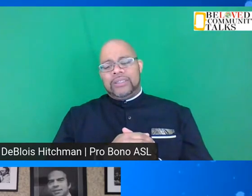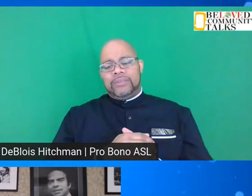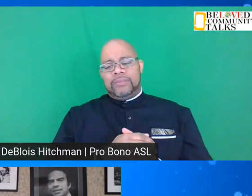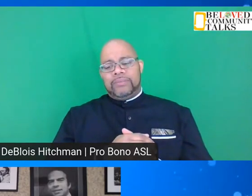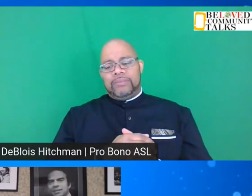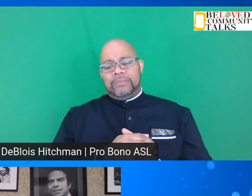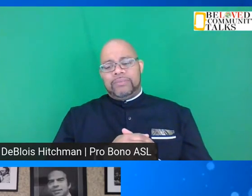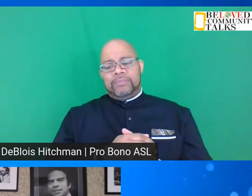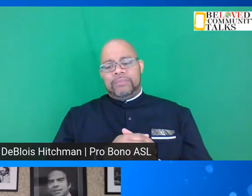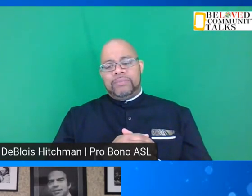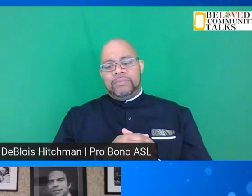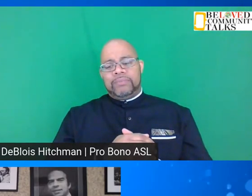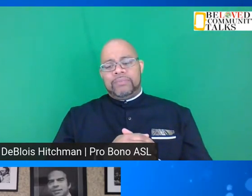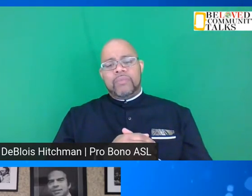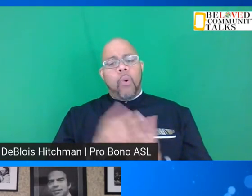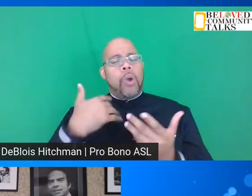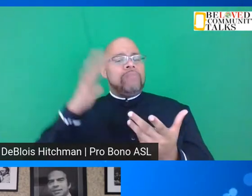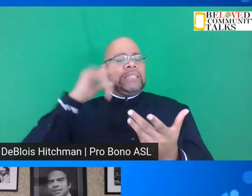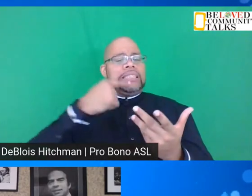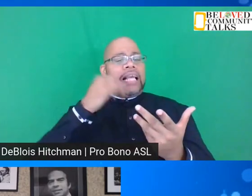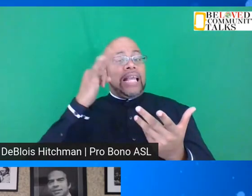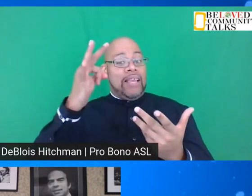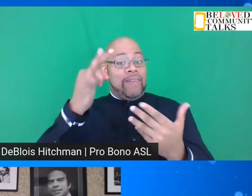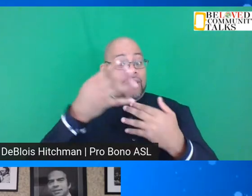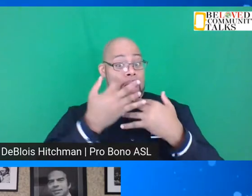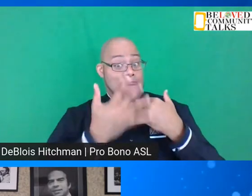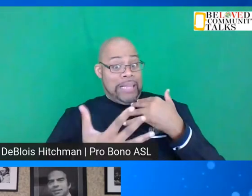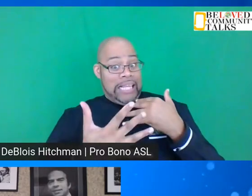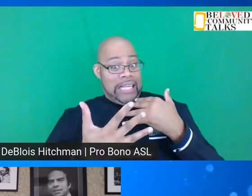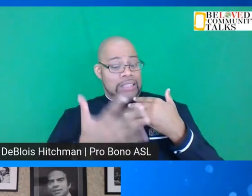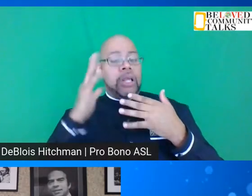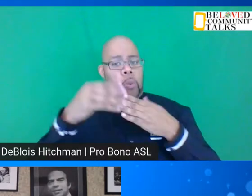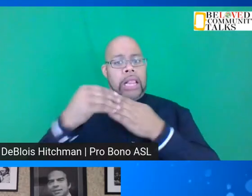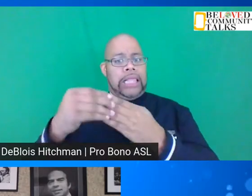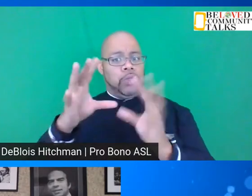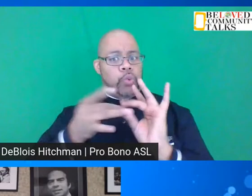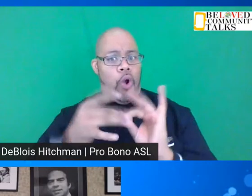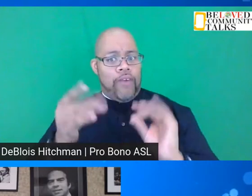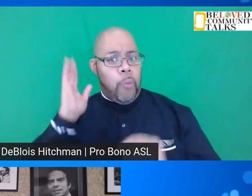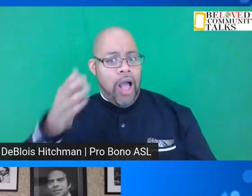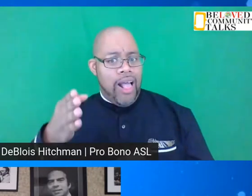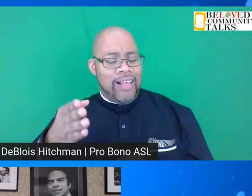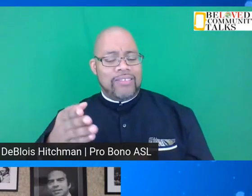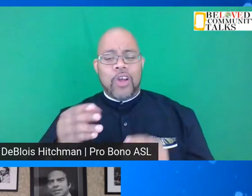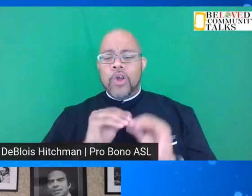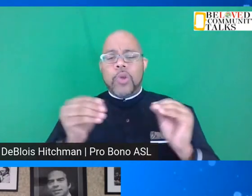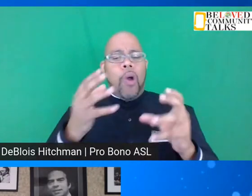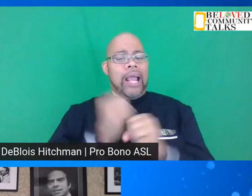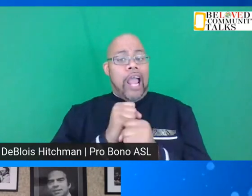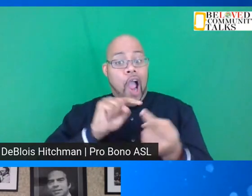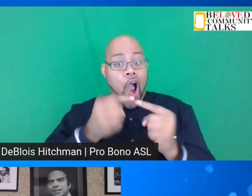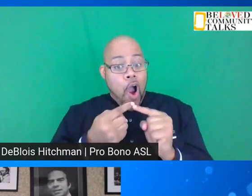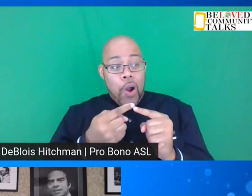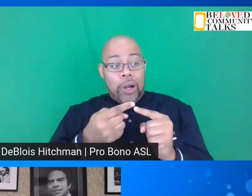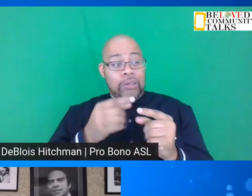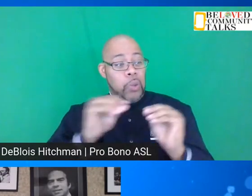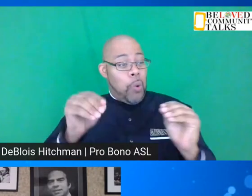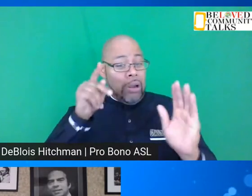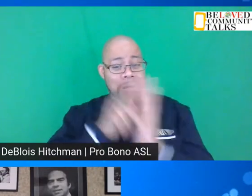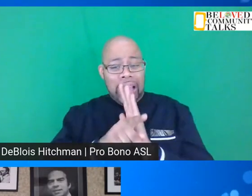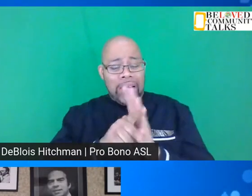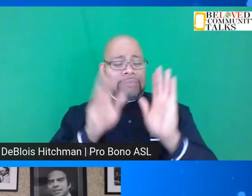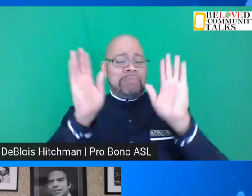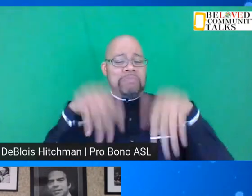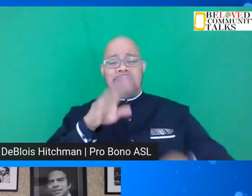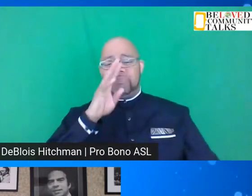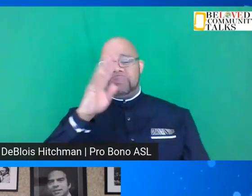well, we used to say that if it bleeds, it leads. And if nobody's getting hurt or getting killed, you get no